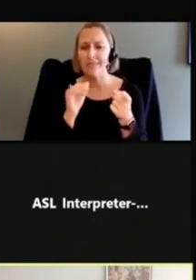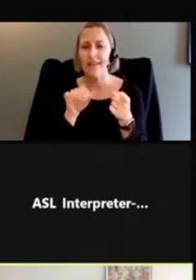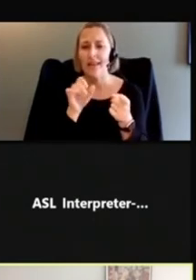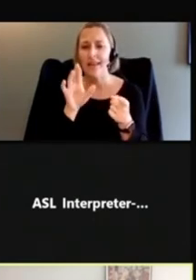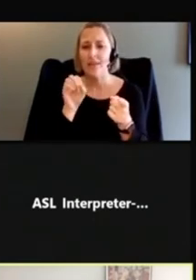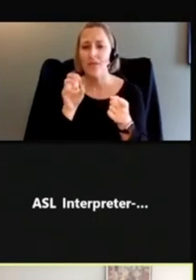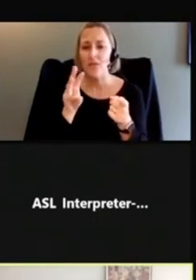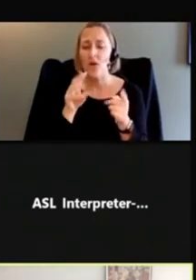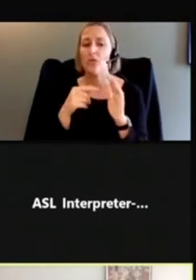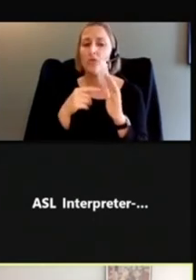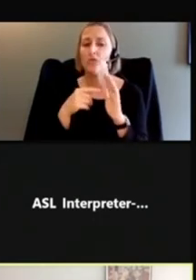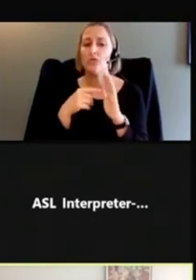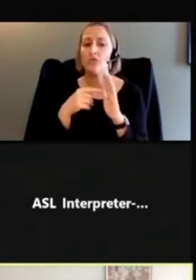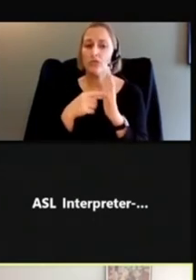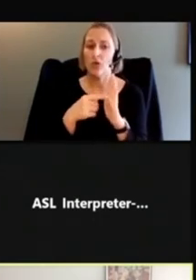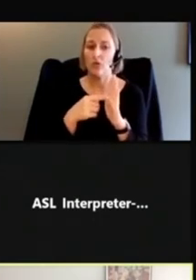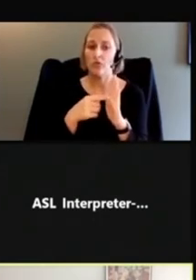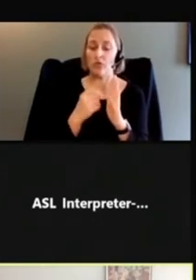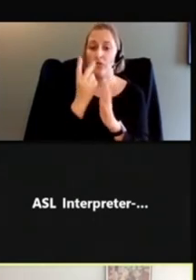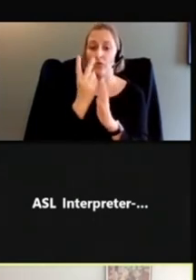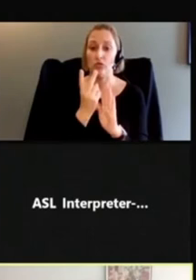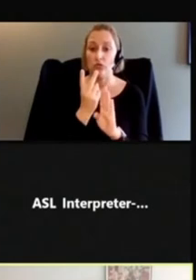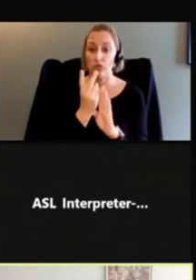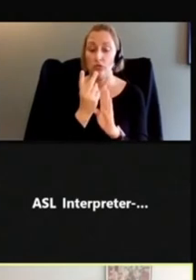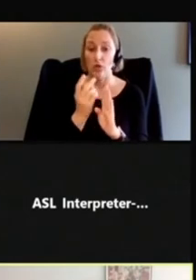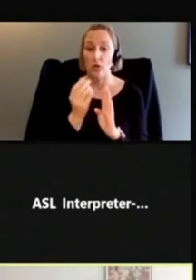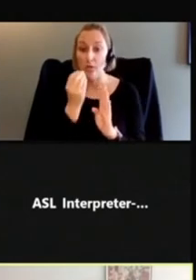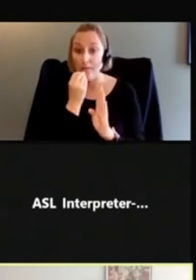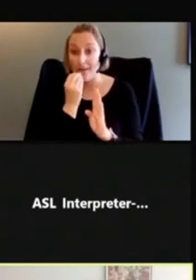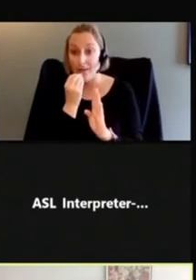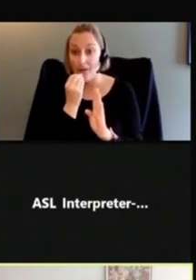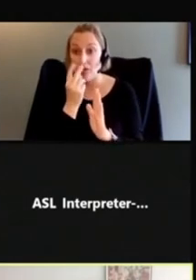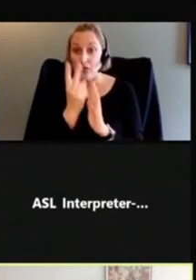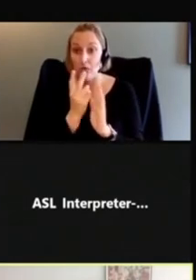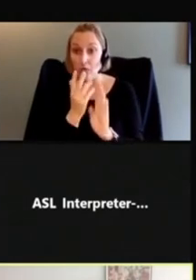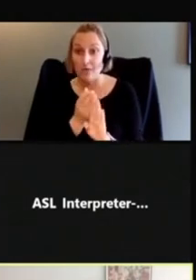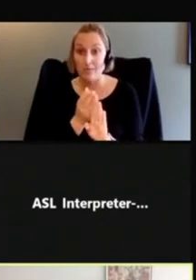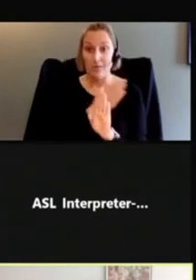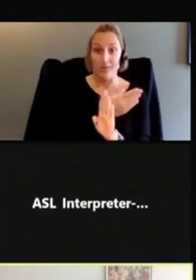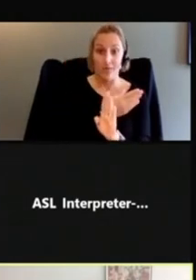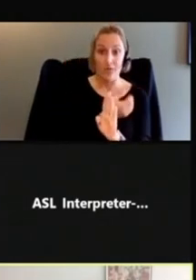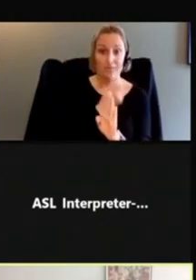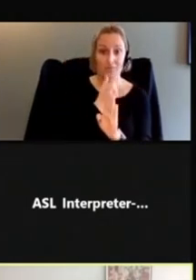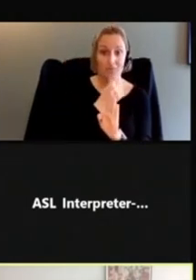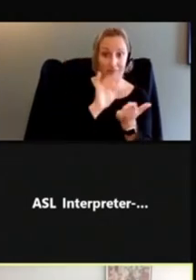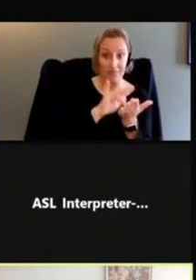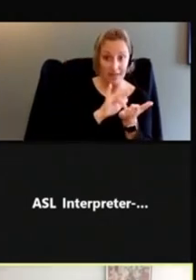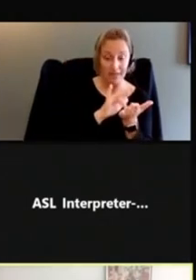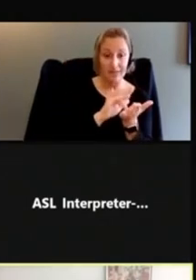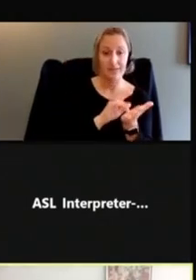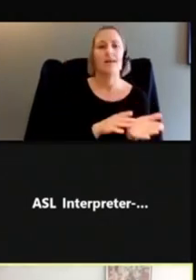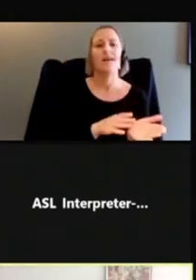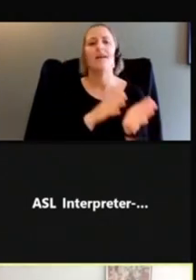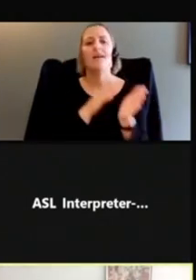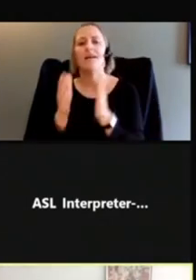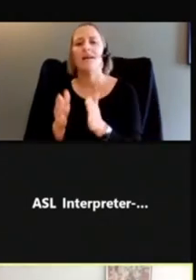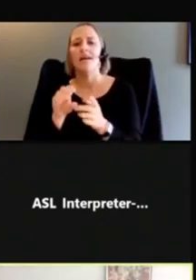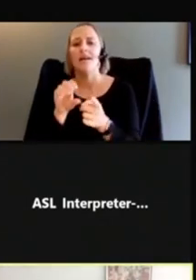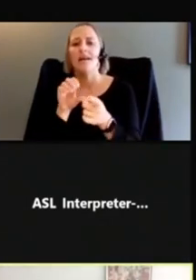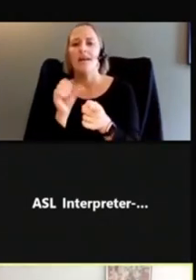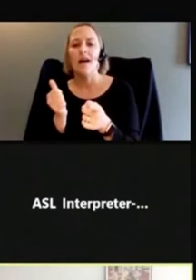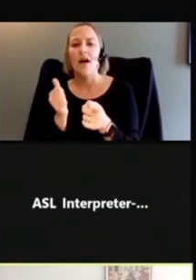take it two hours before meals. And then this example over here is a great example of how